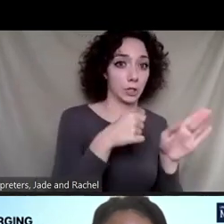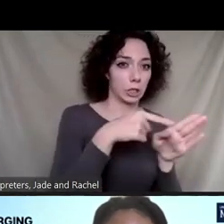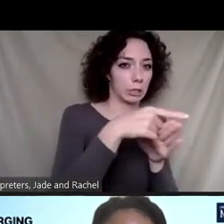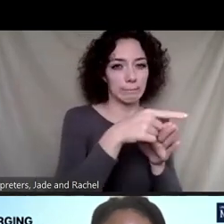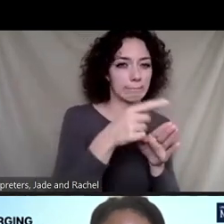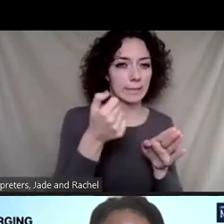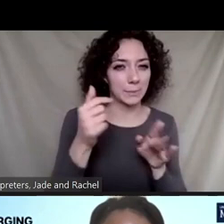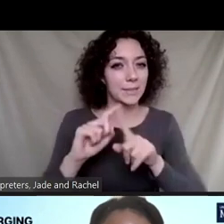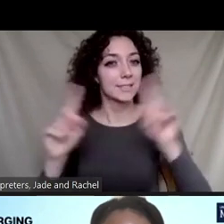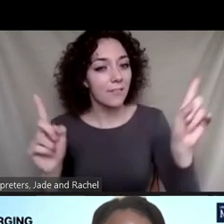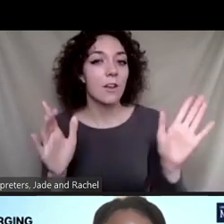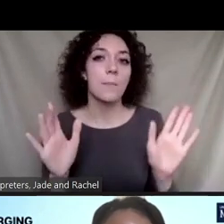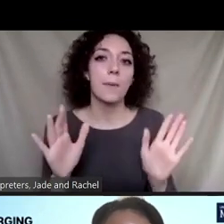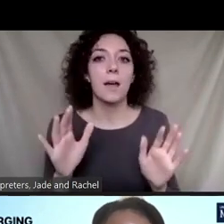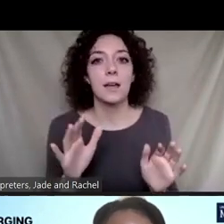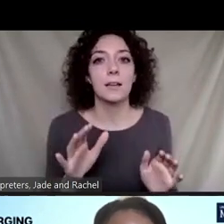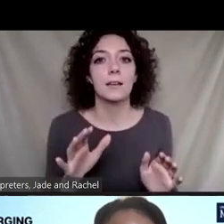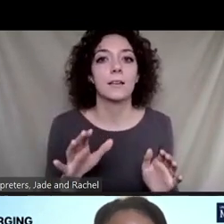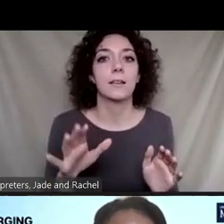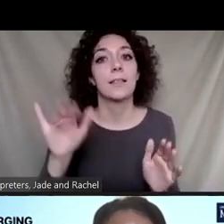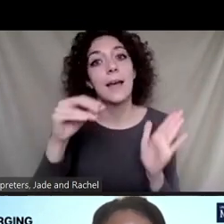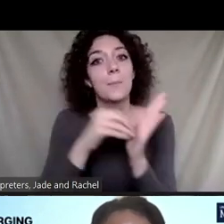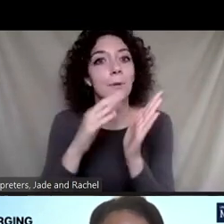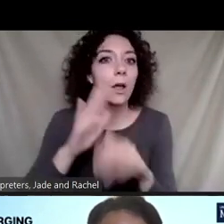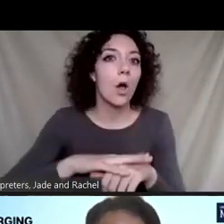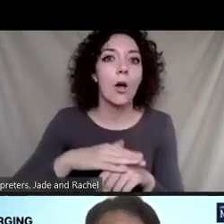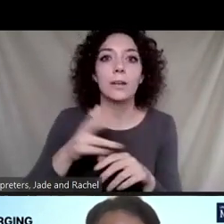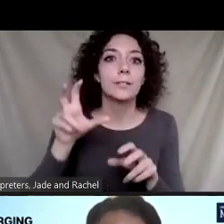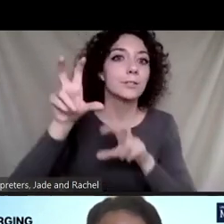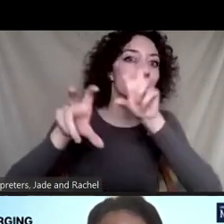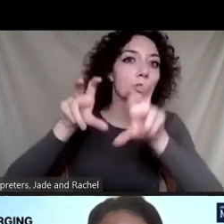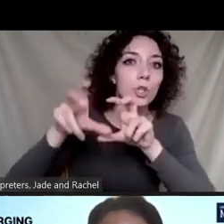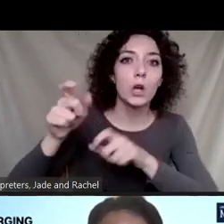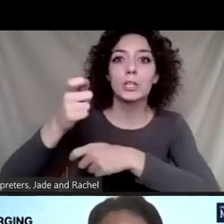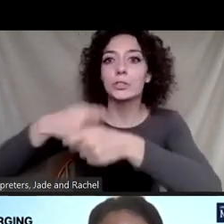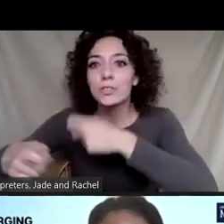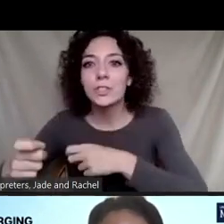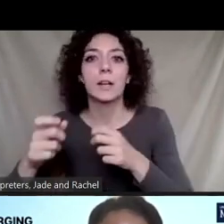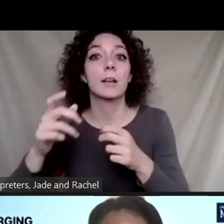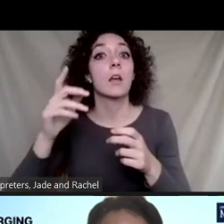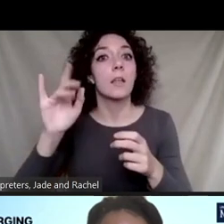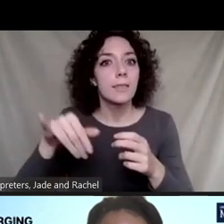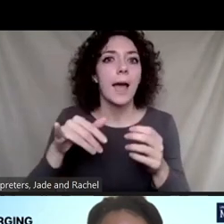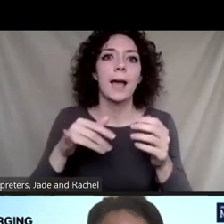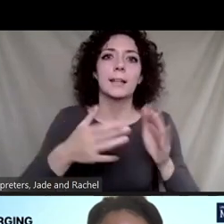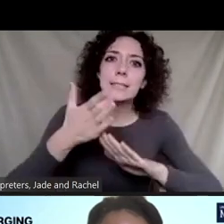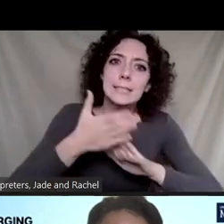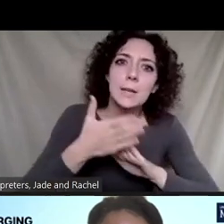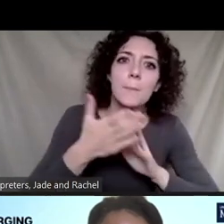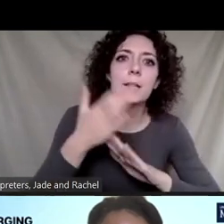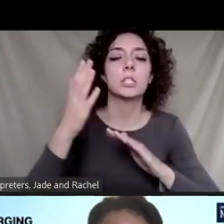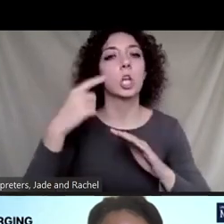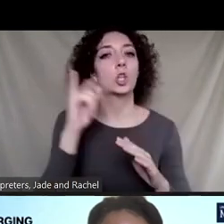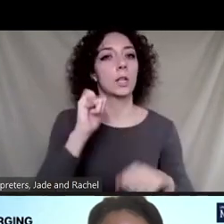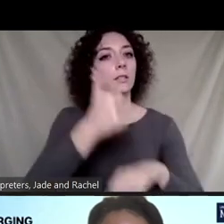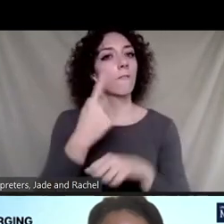accounting standards being listed on stock exchanges and having to show a commitment to equity or sustainability as a company in order to play